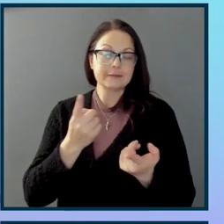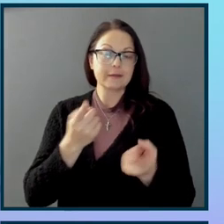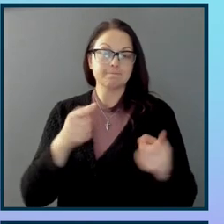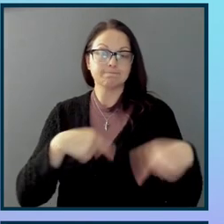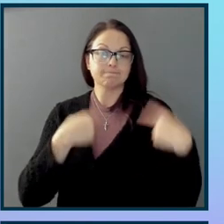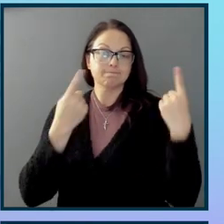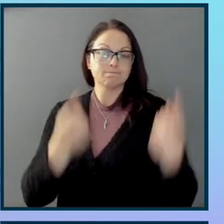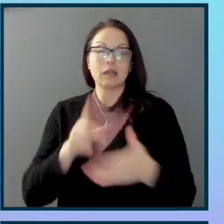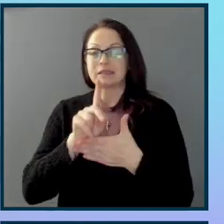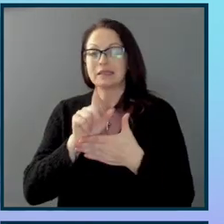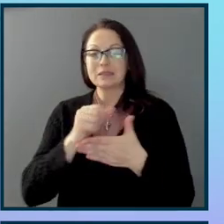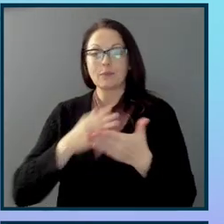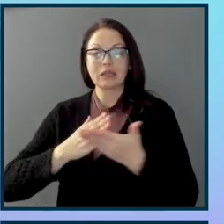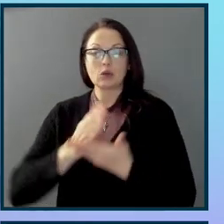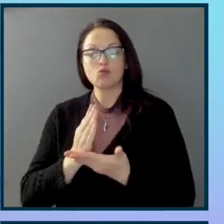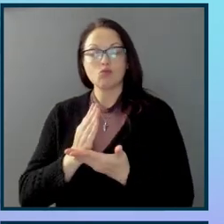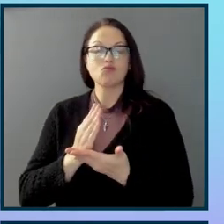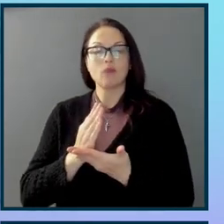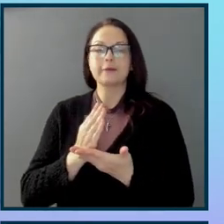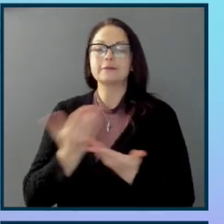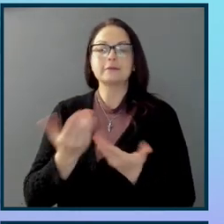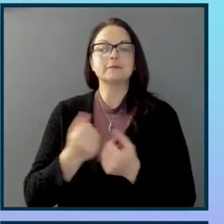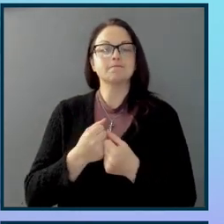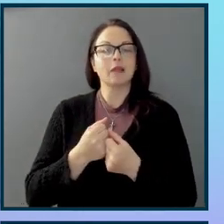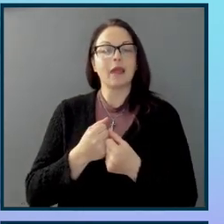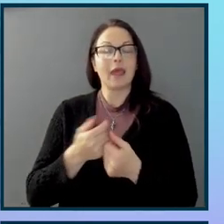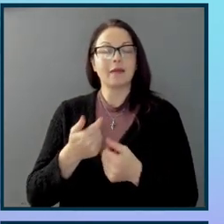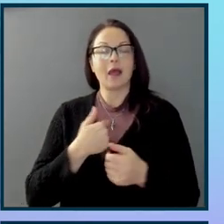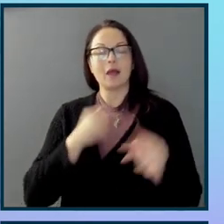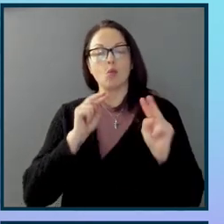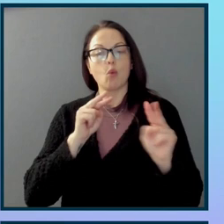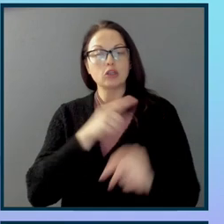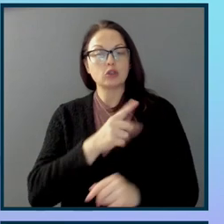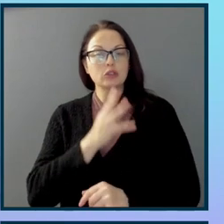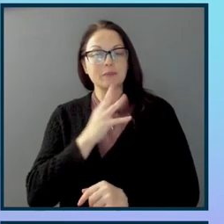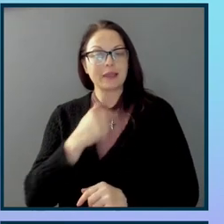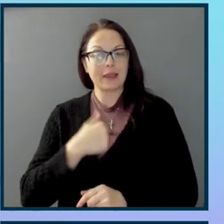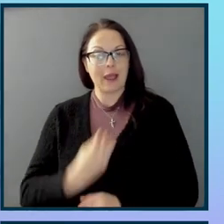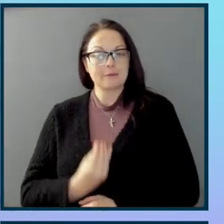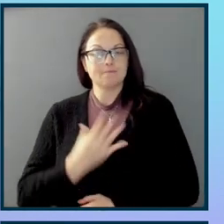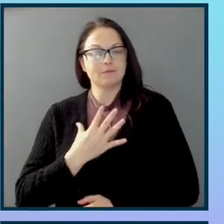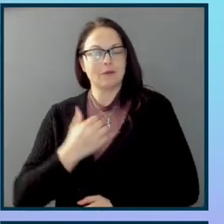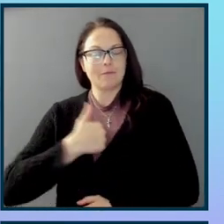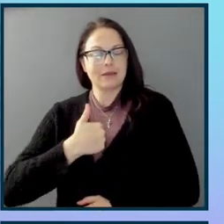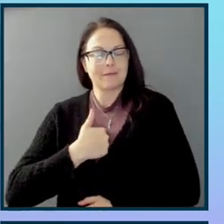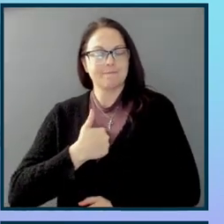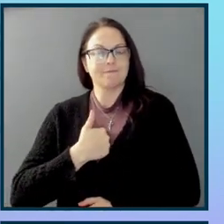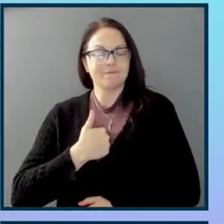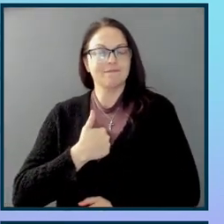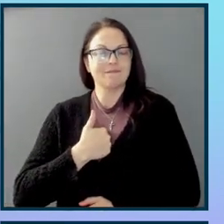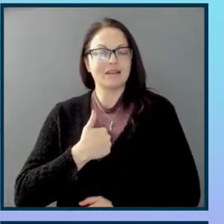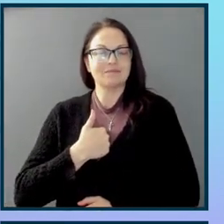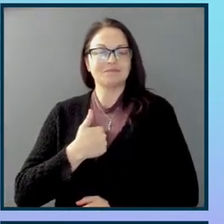I used to watch her speak and get inspired. I still am. And that's the next nominee. Vote for Judy